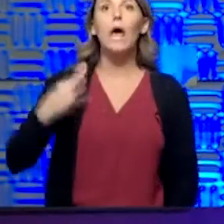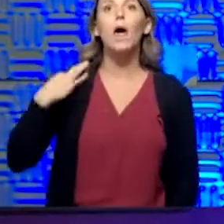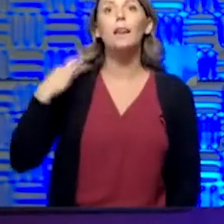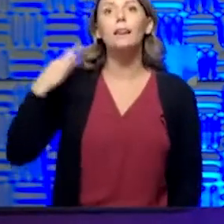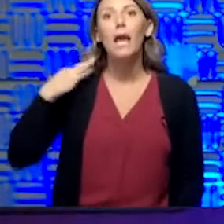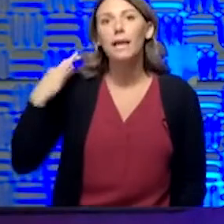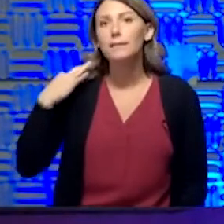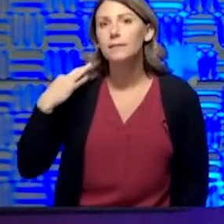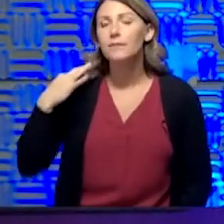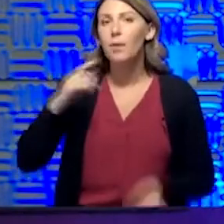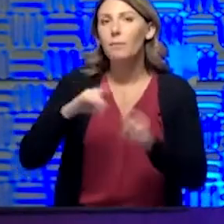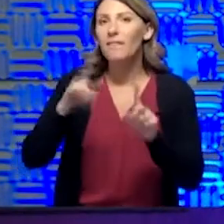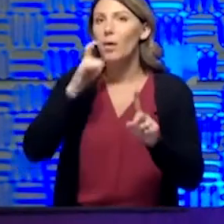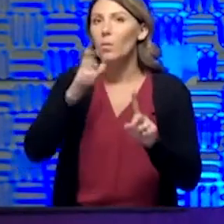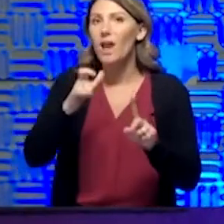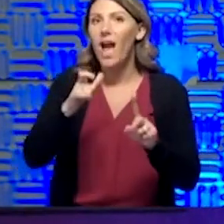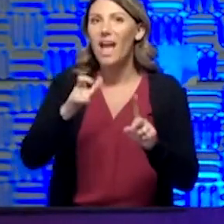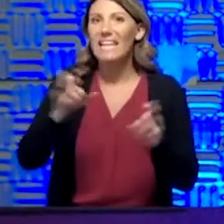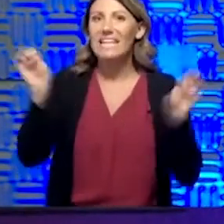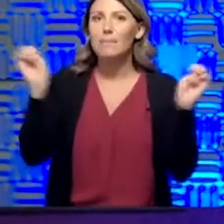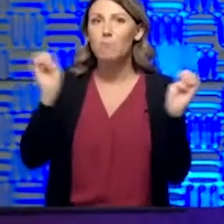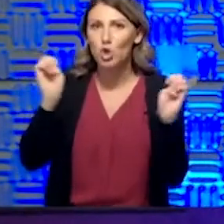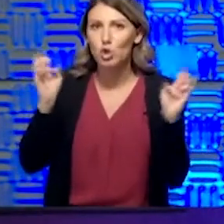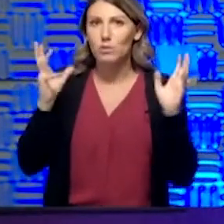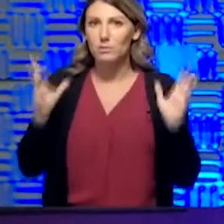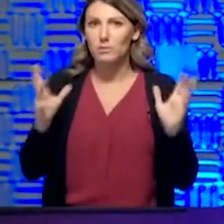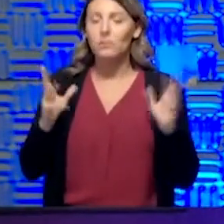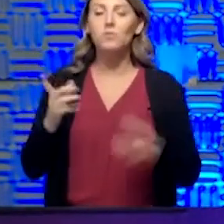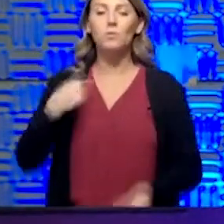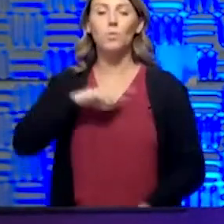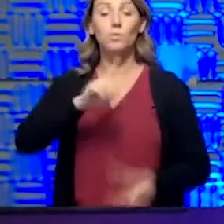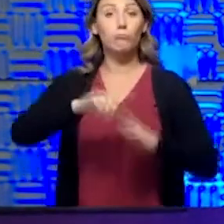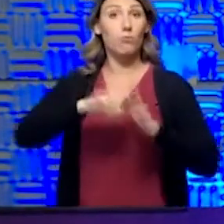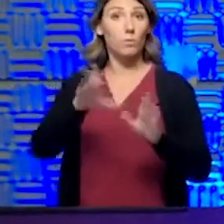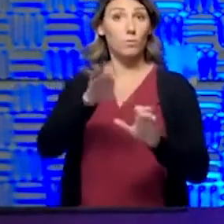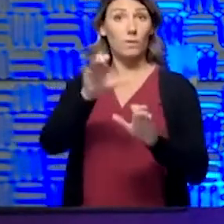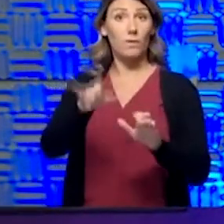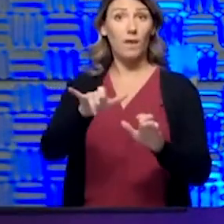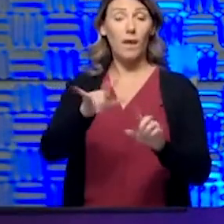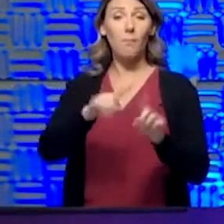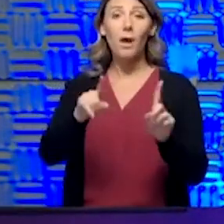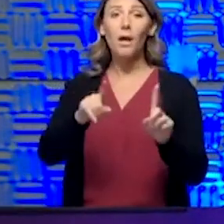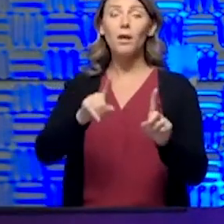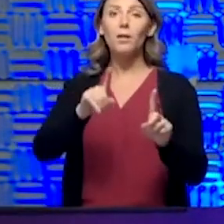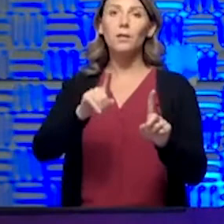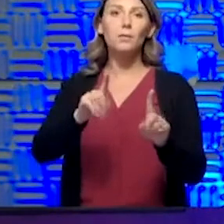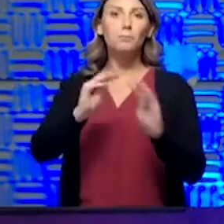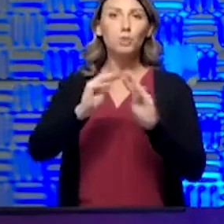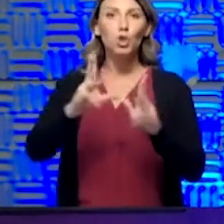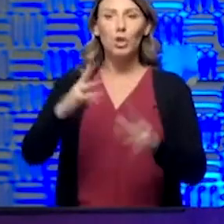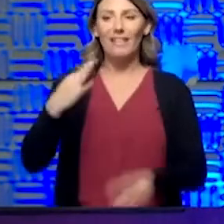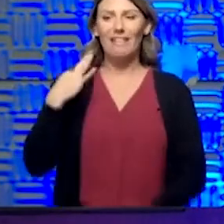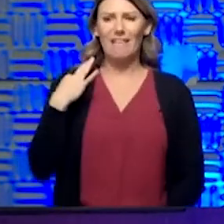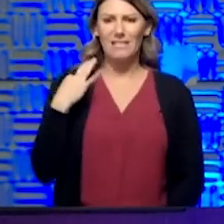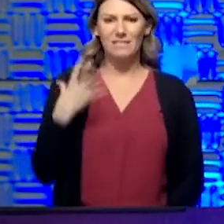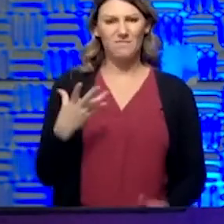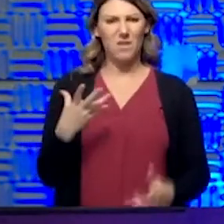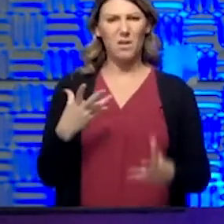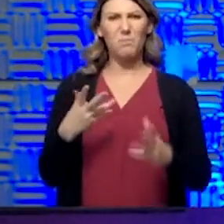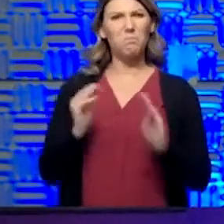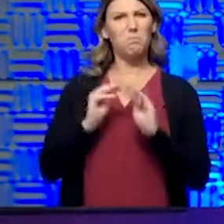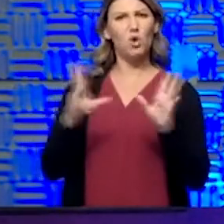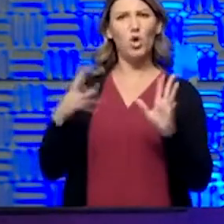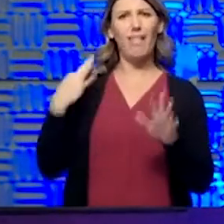emergent. And so we've started doing those cases. Purely elective cases, and if you think about what is a purely